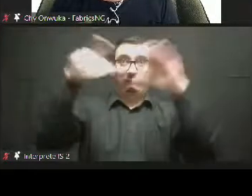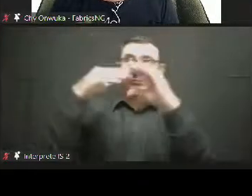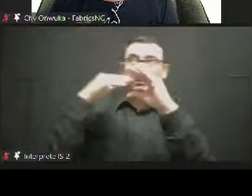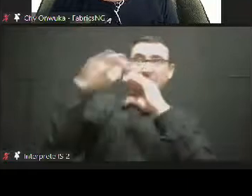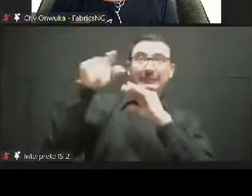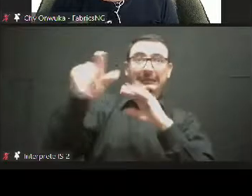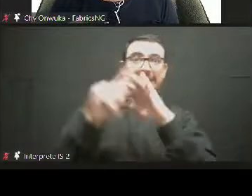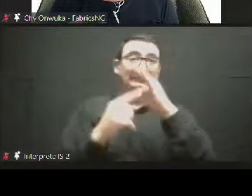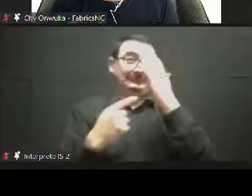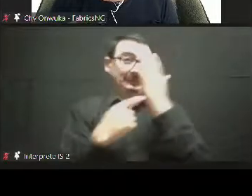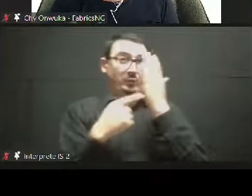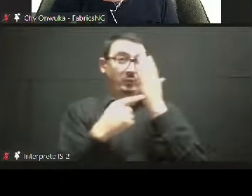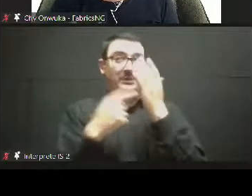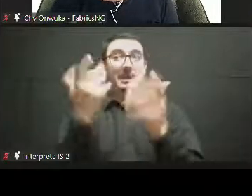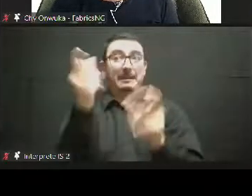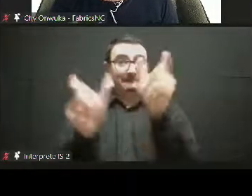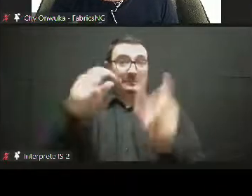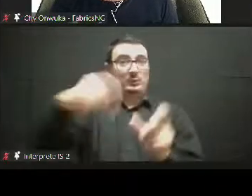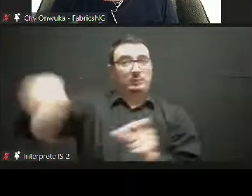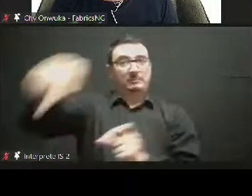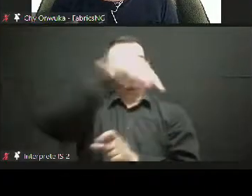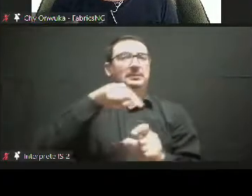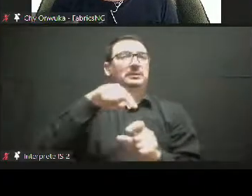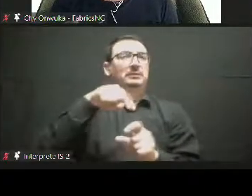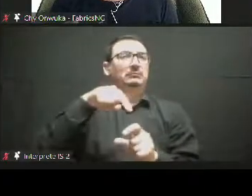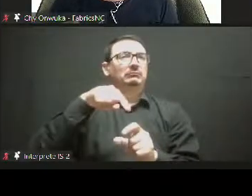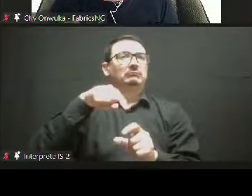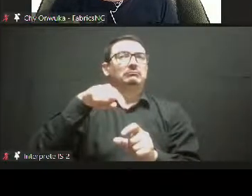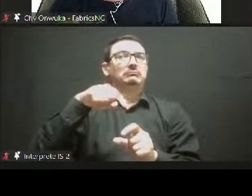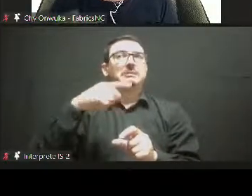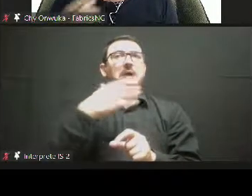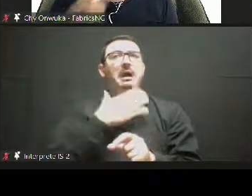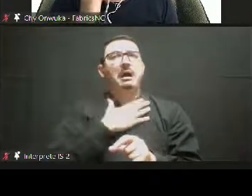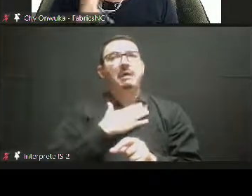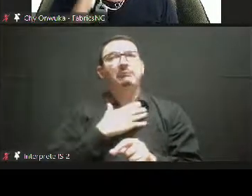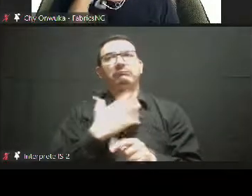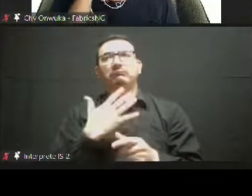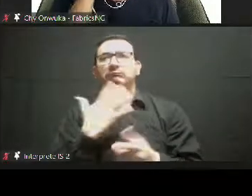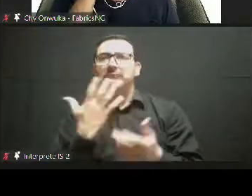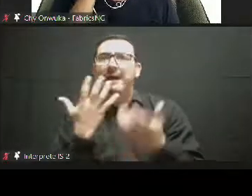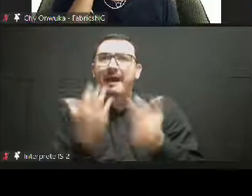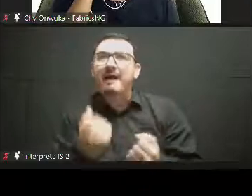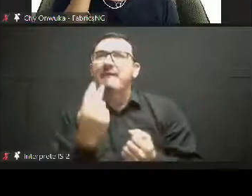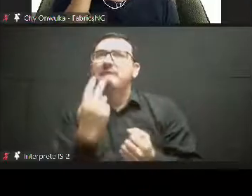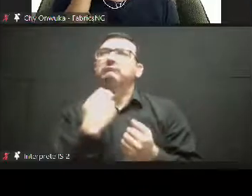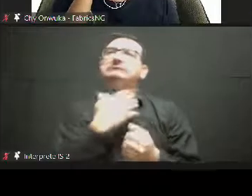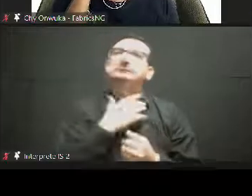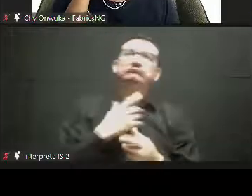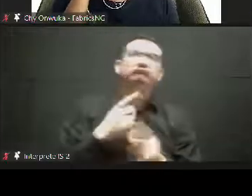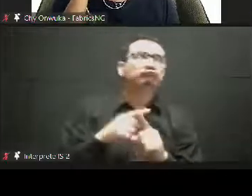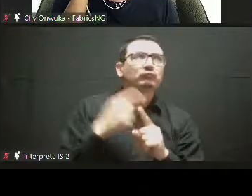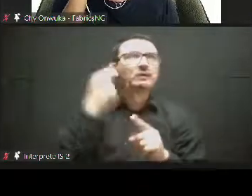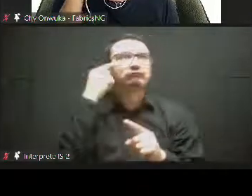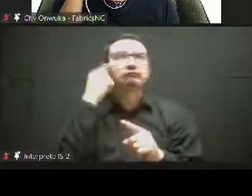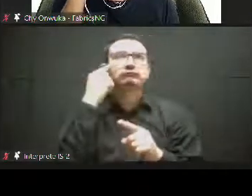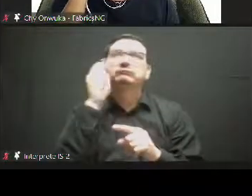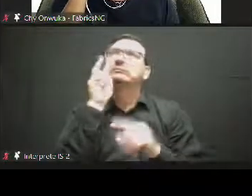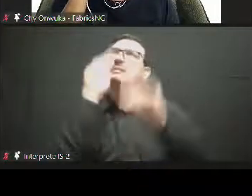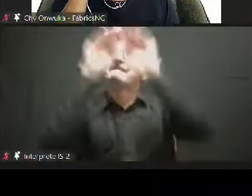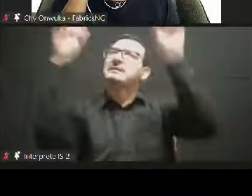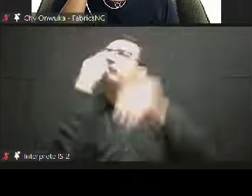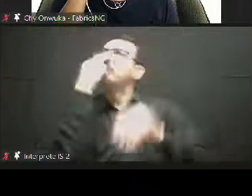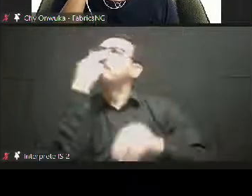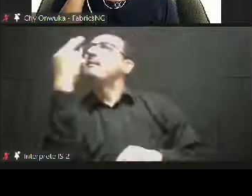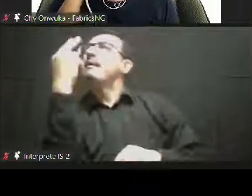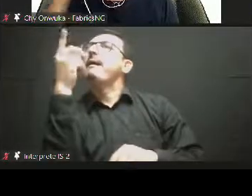uh, the museums, uh, for just to see the exhibitions and all that, as much as it went to